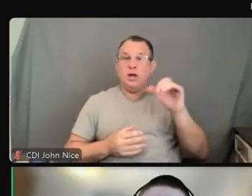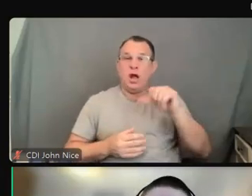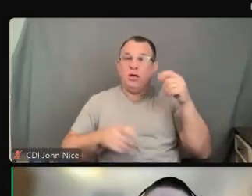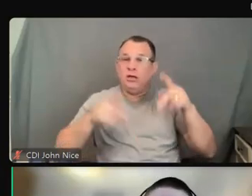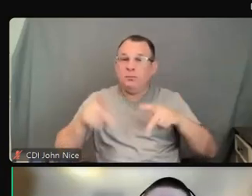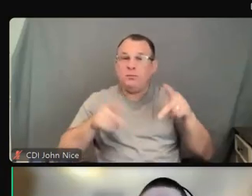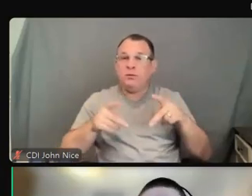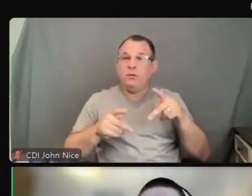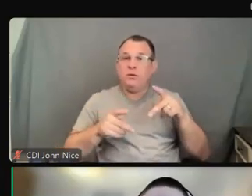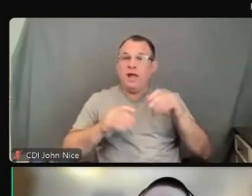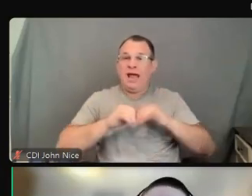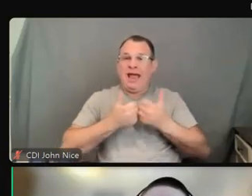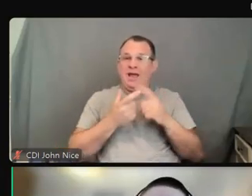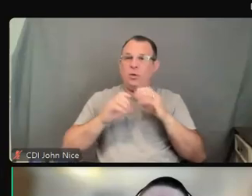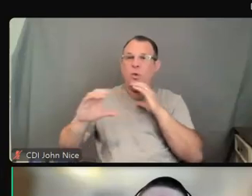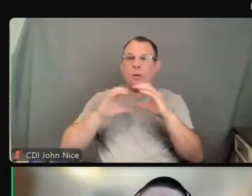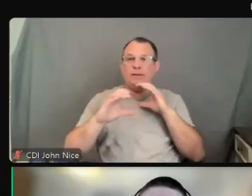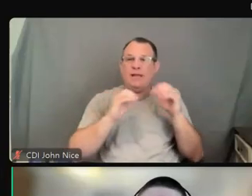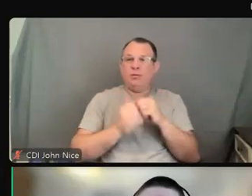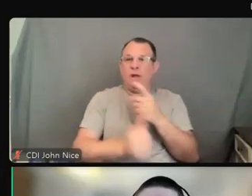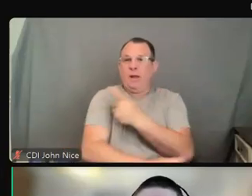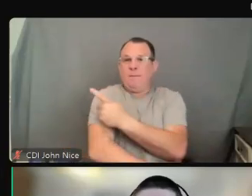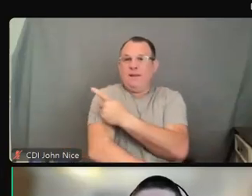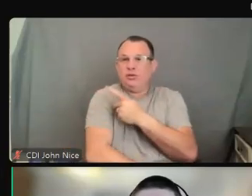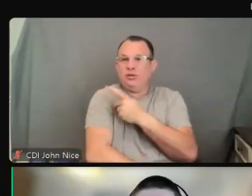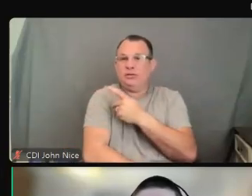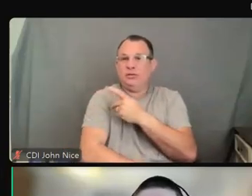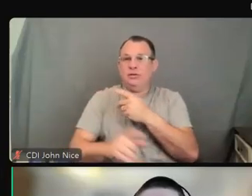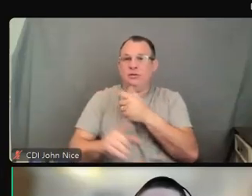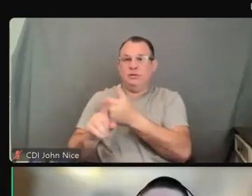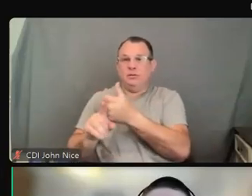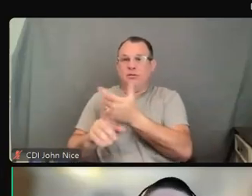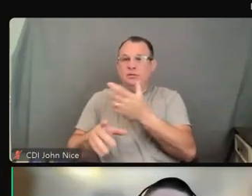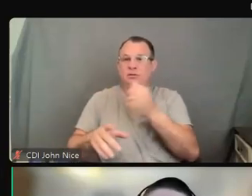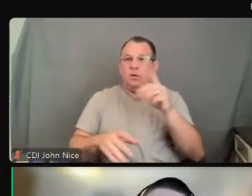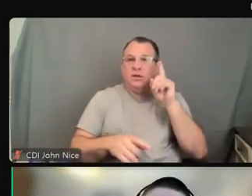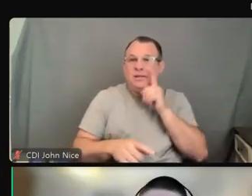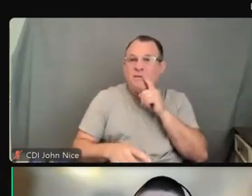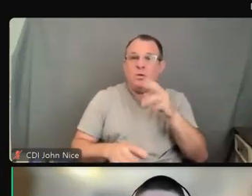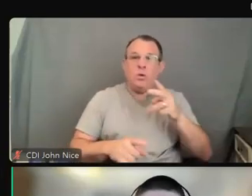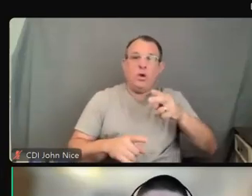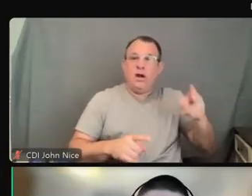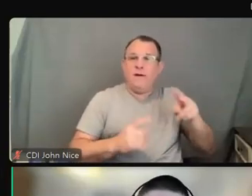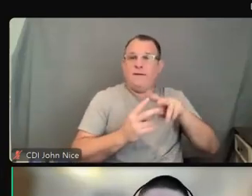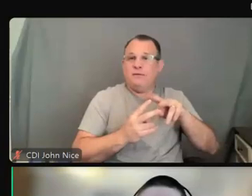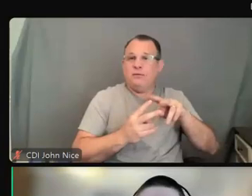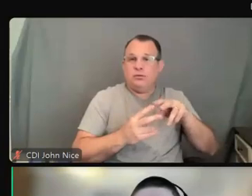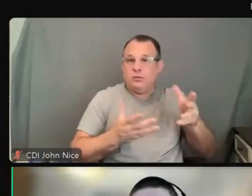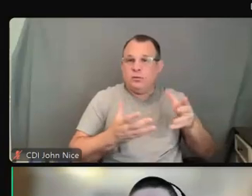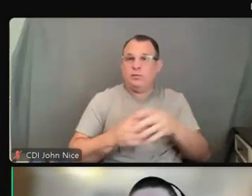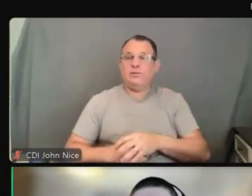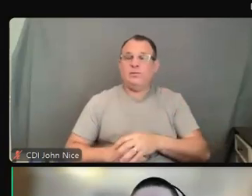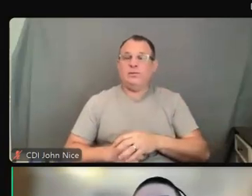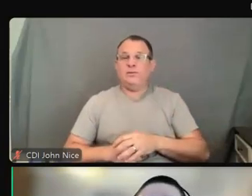with patients or individuals who are deaf or hard of hearing. So as you can see, a couple